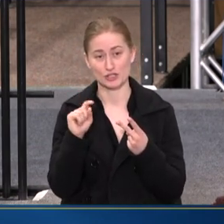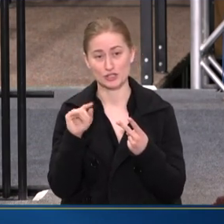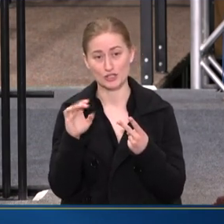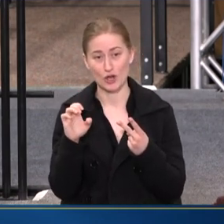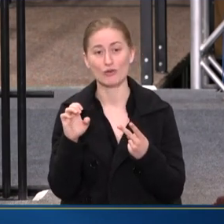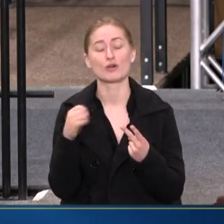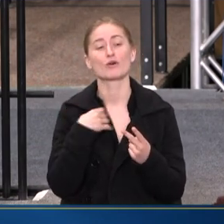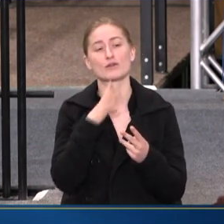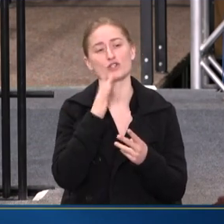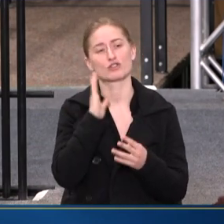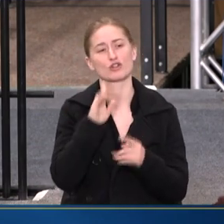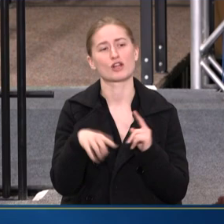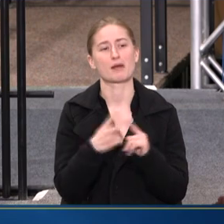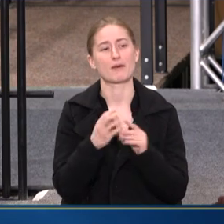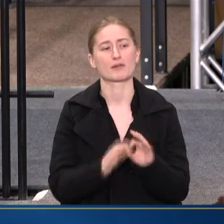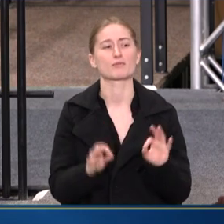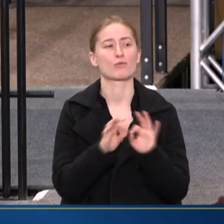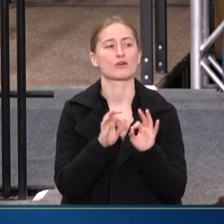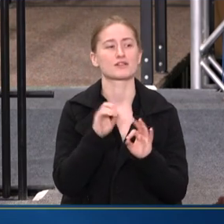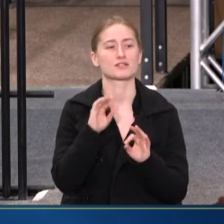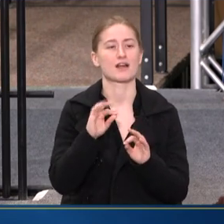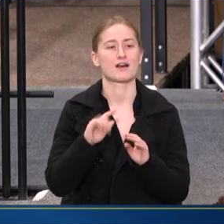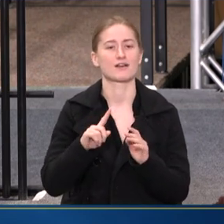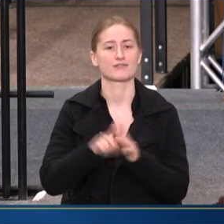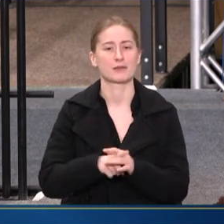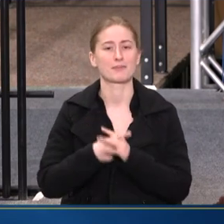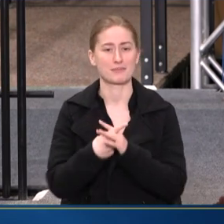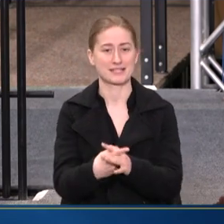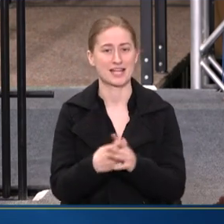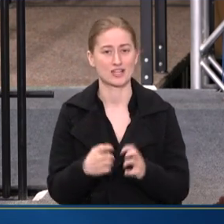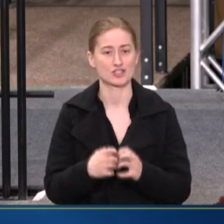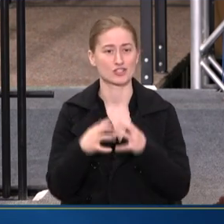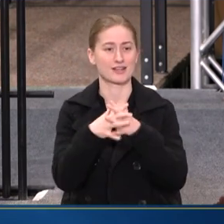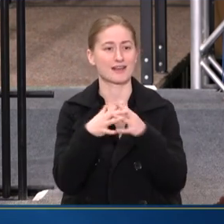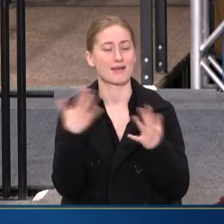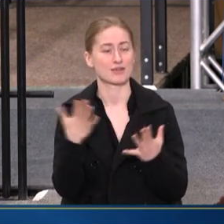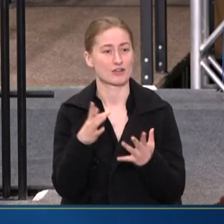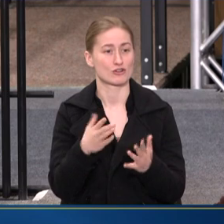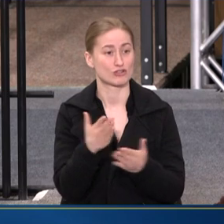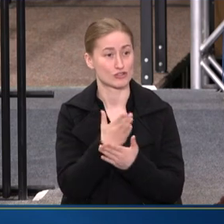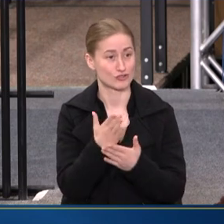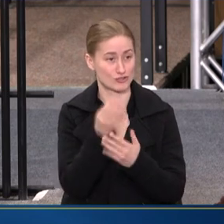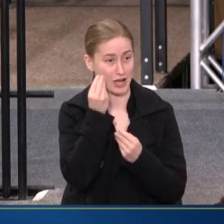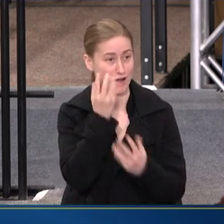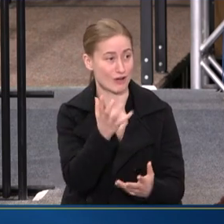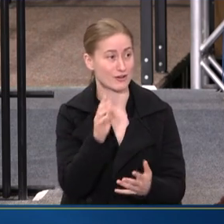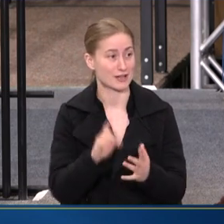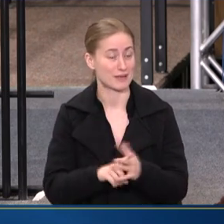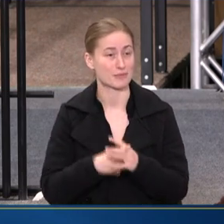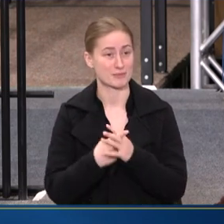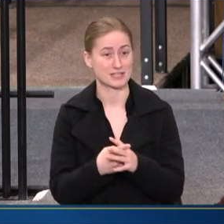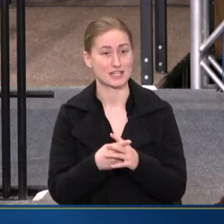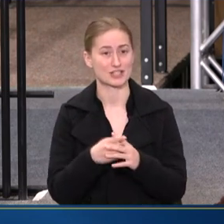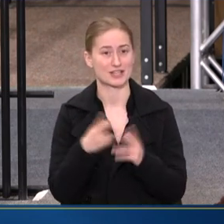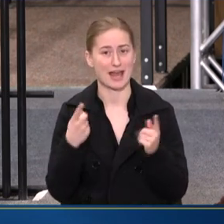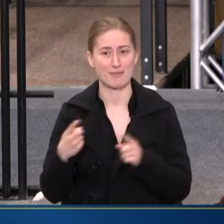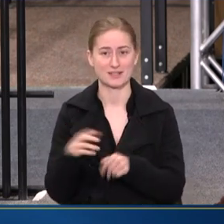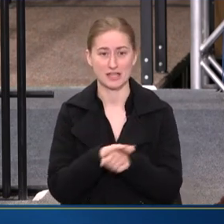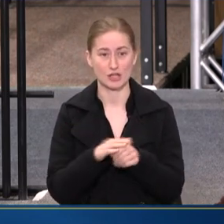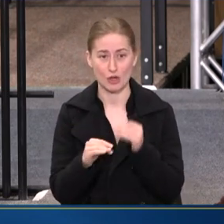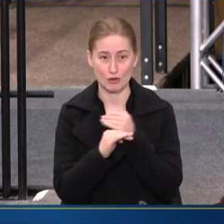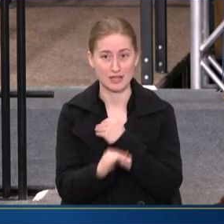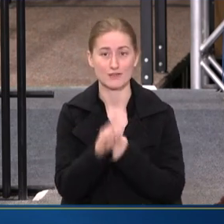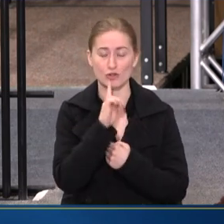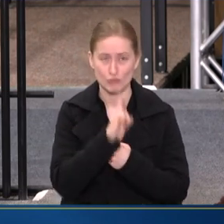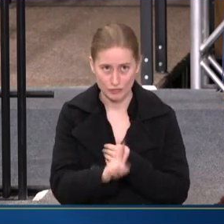LITTLE BIT EARLIER TODAY ABOUT THE IMPORTANCE OF IMPLEMENTATION. I AM HERE TO SHARE THAT IMPLEMENTATION HAPPENS AT THE LOCAL LEVEL, THE